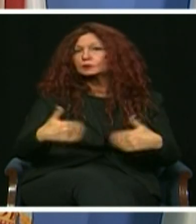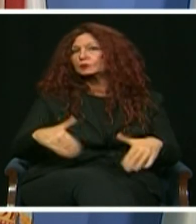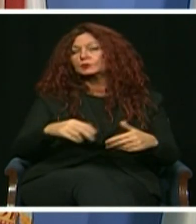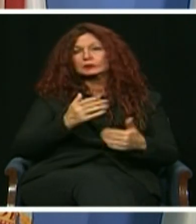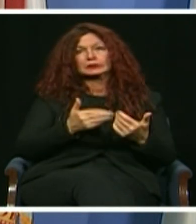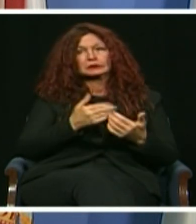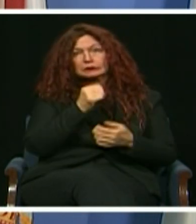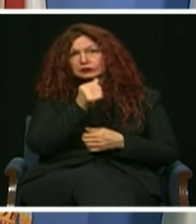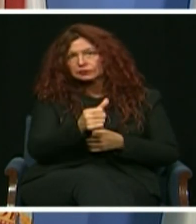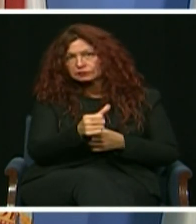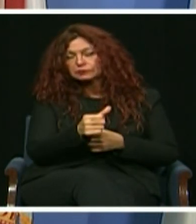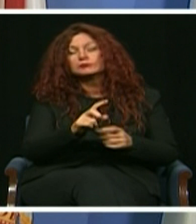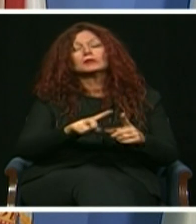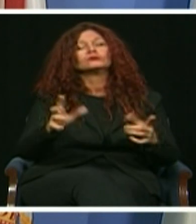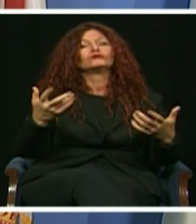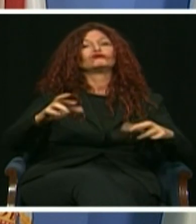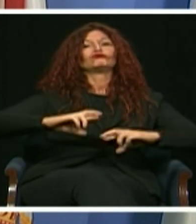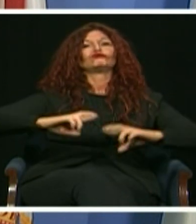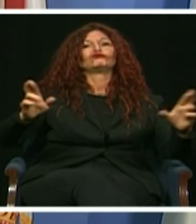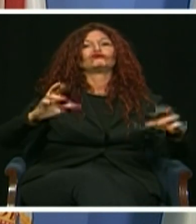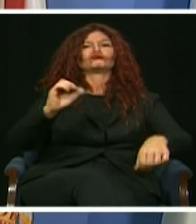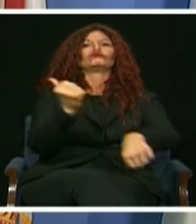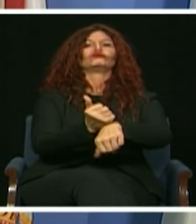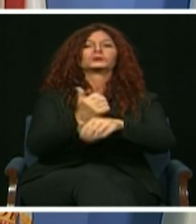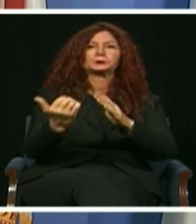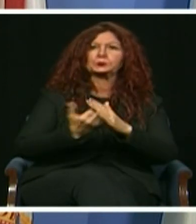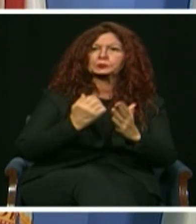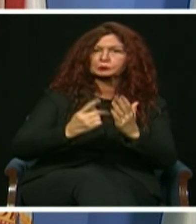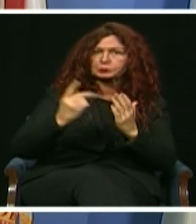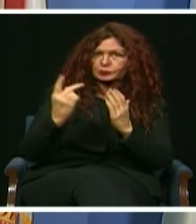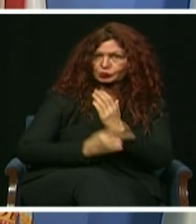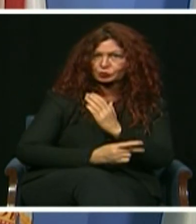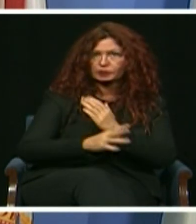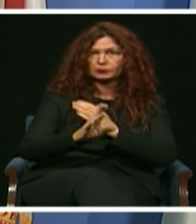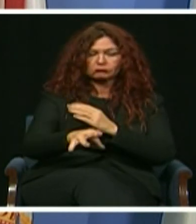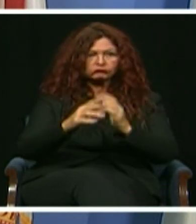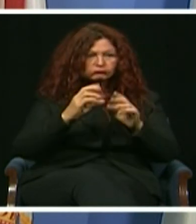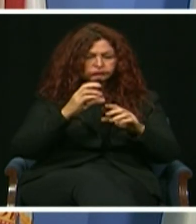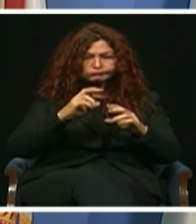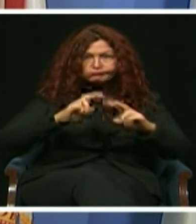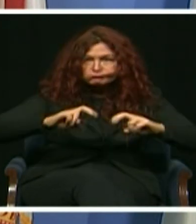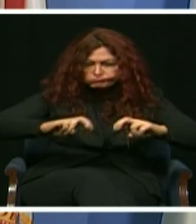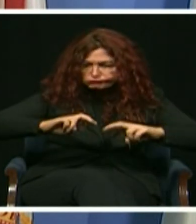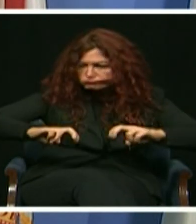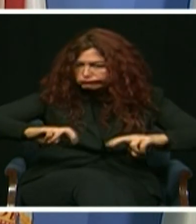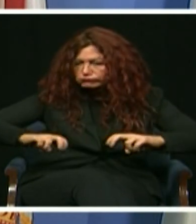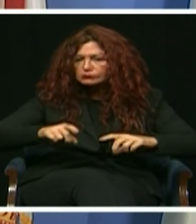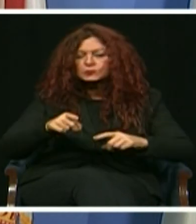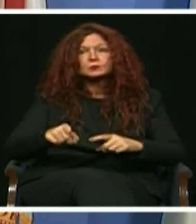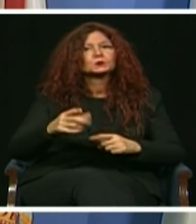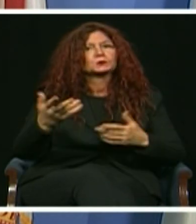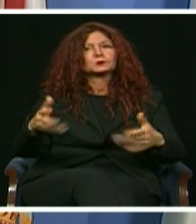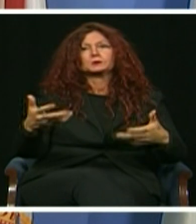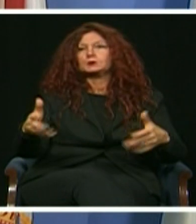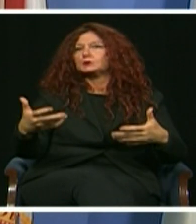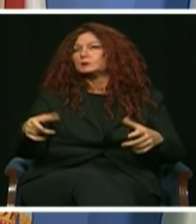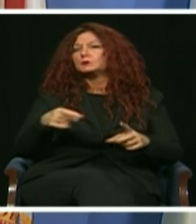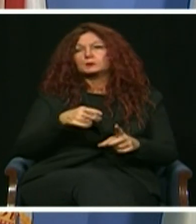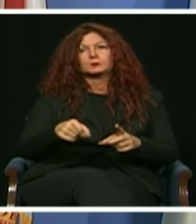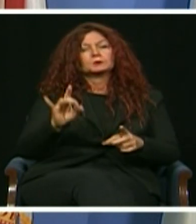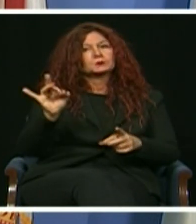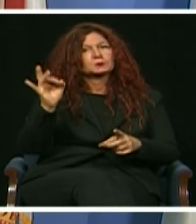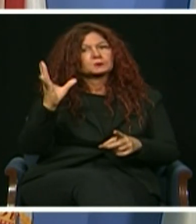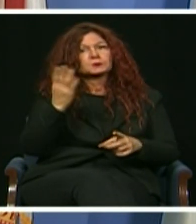-Dade County's first annual Biscayne Bay Report Card, which illustrates our bay is in trouble. The report card, which we will be crafting into an